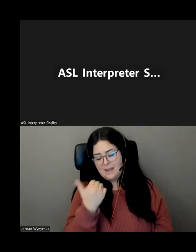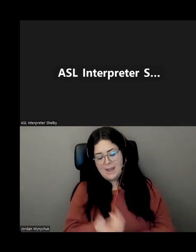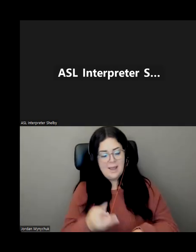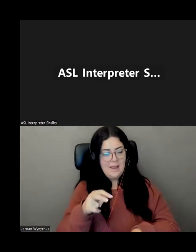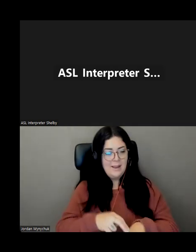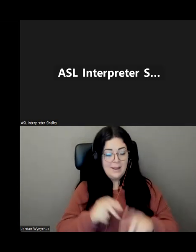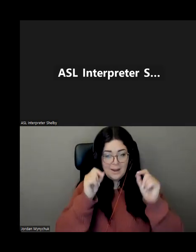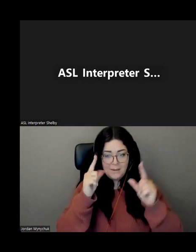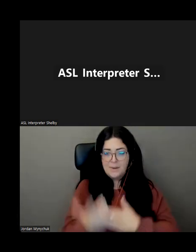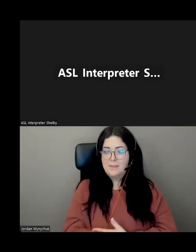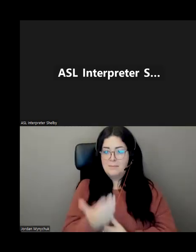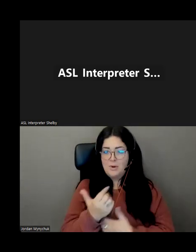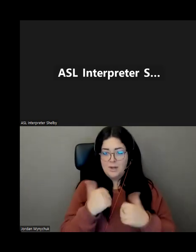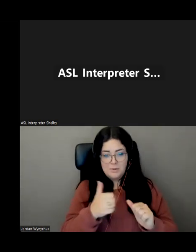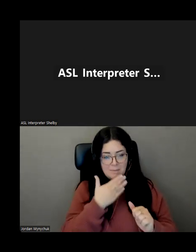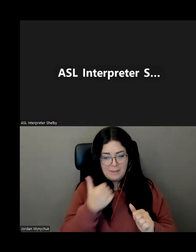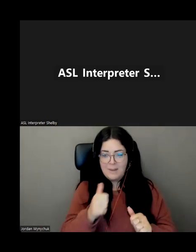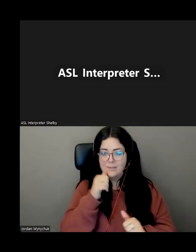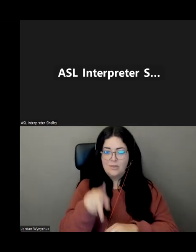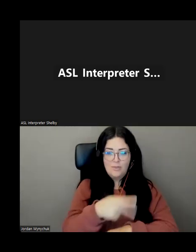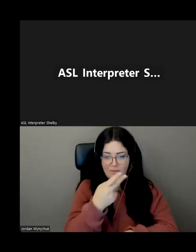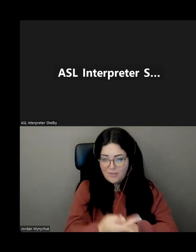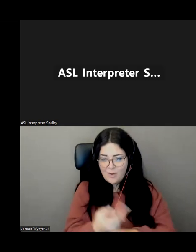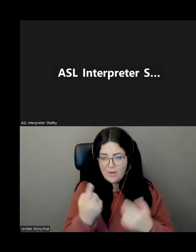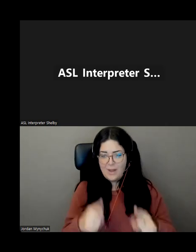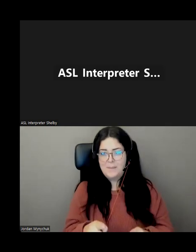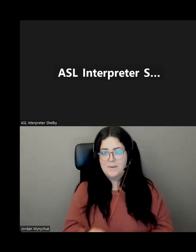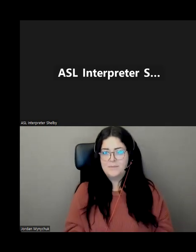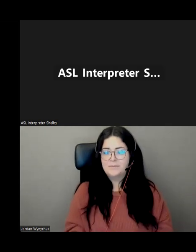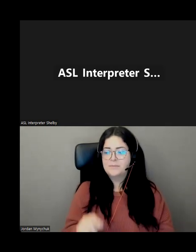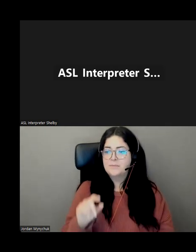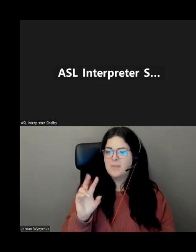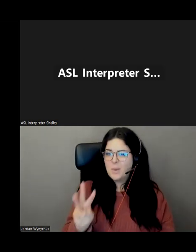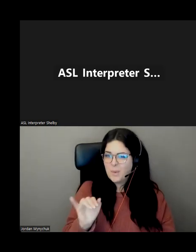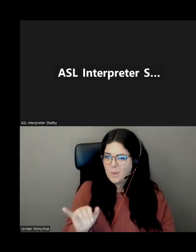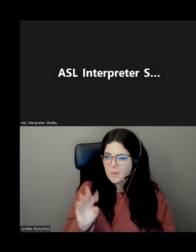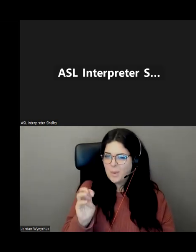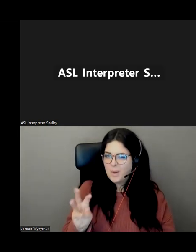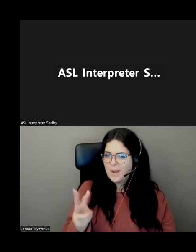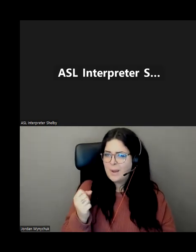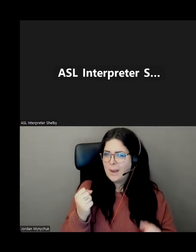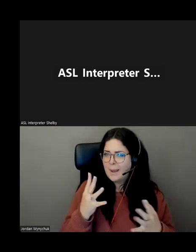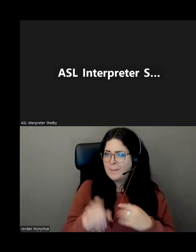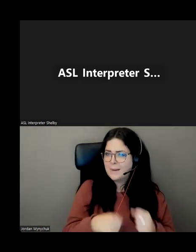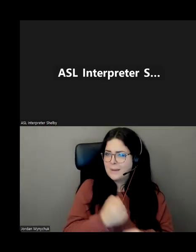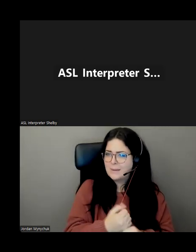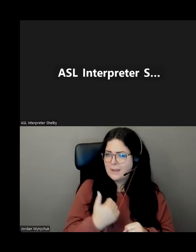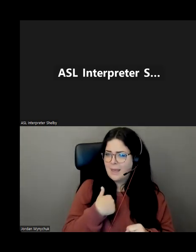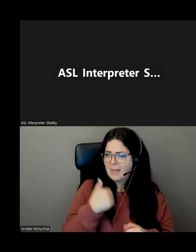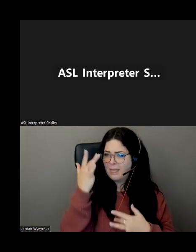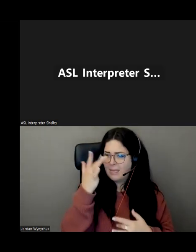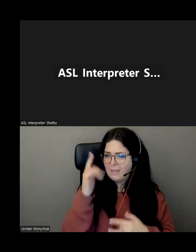wow how long have you been how long have you been living with this